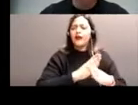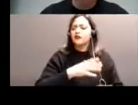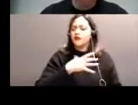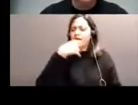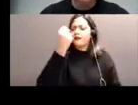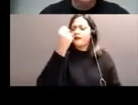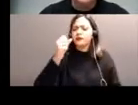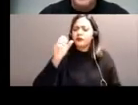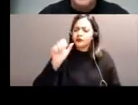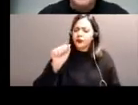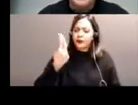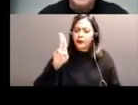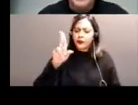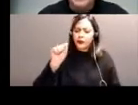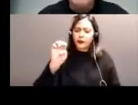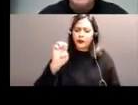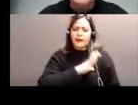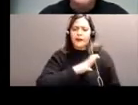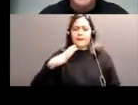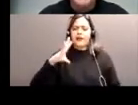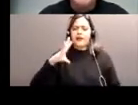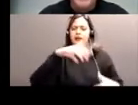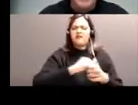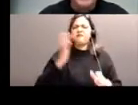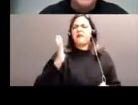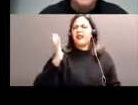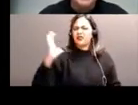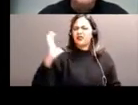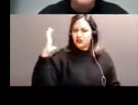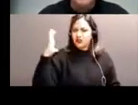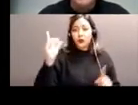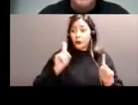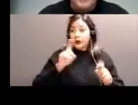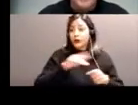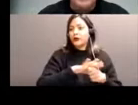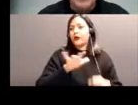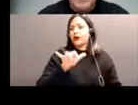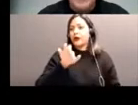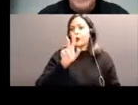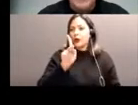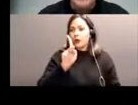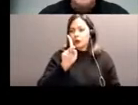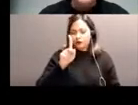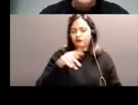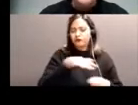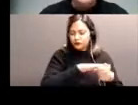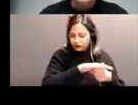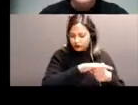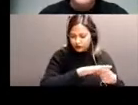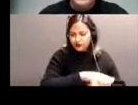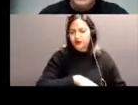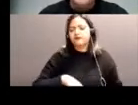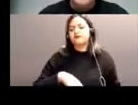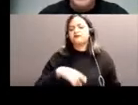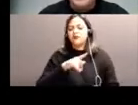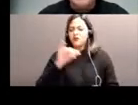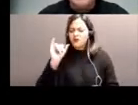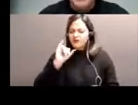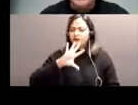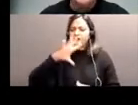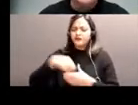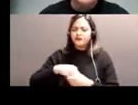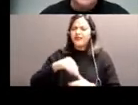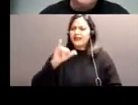Richmond Hill, It's Not Right, Neighbours, Friends and Families for Older Adults presenter and how you can